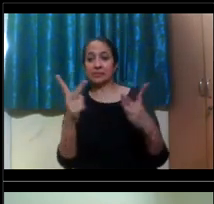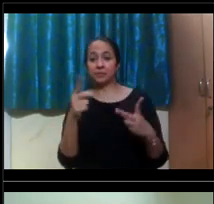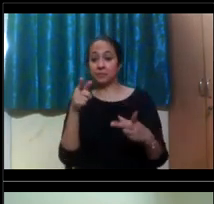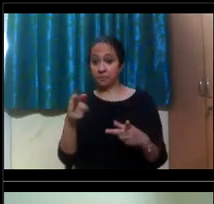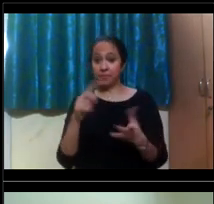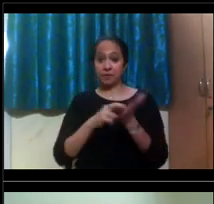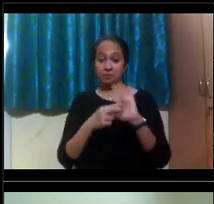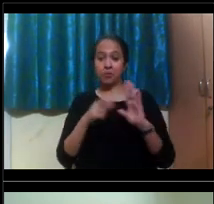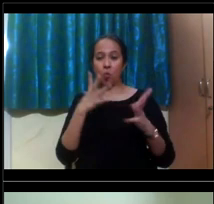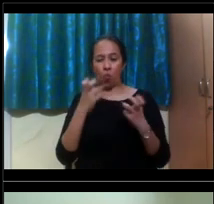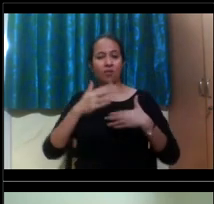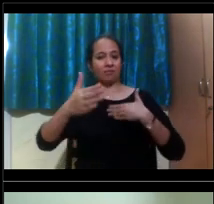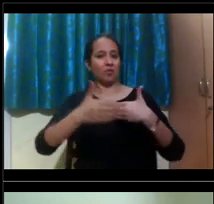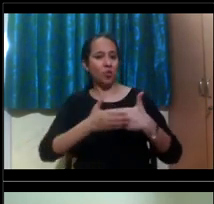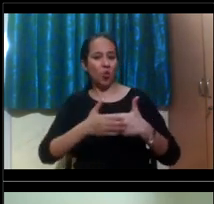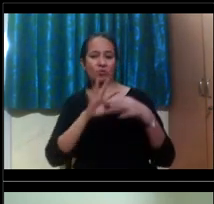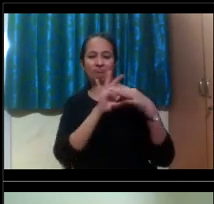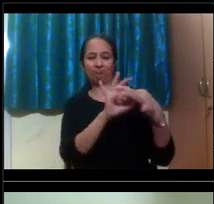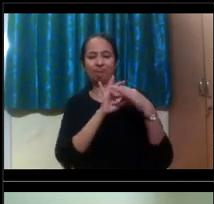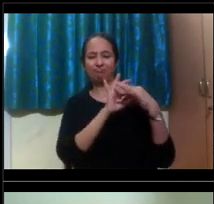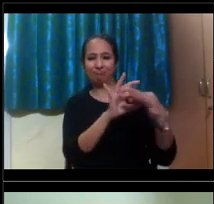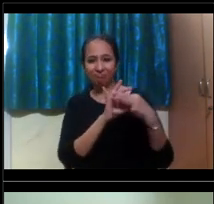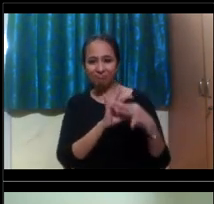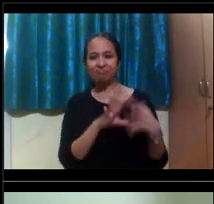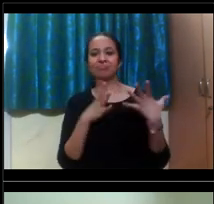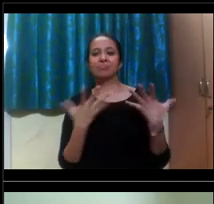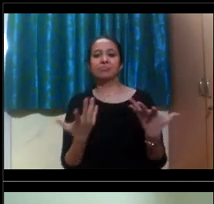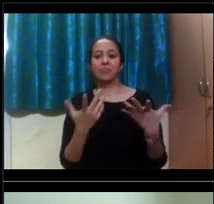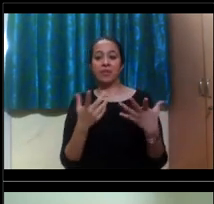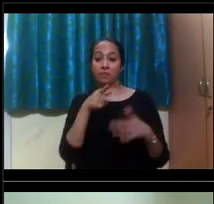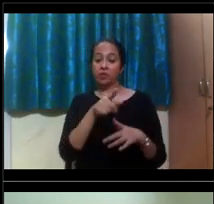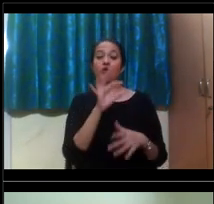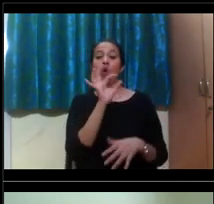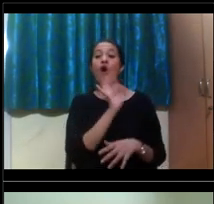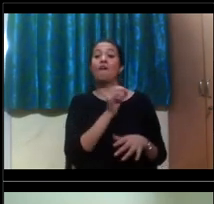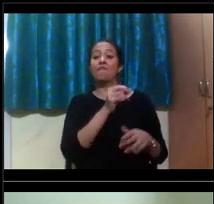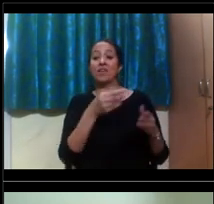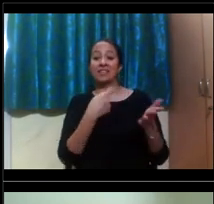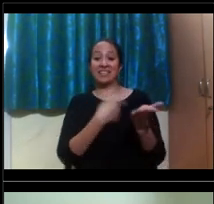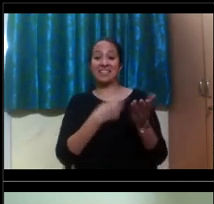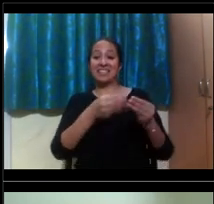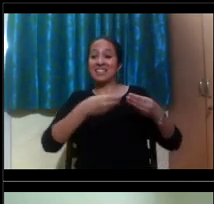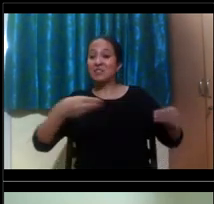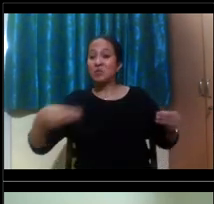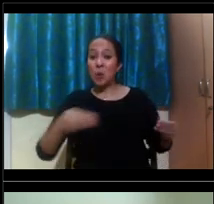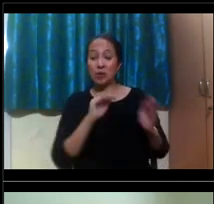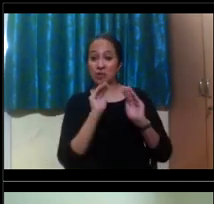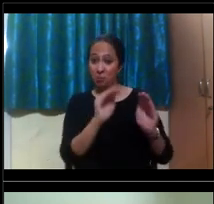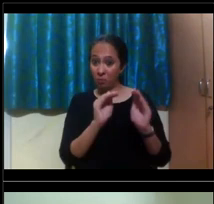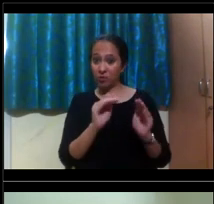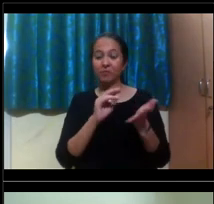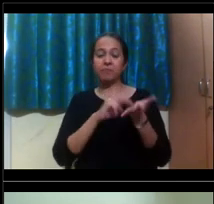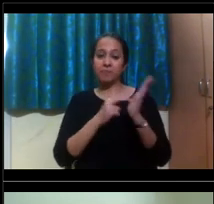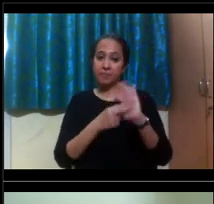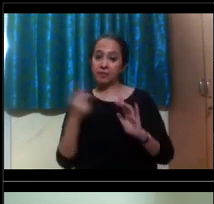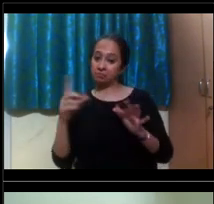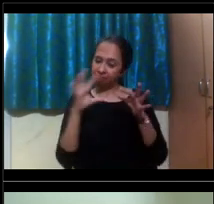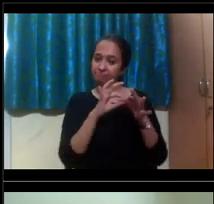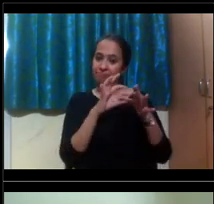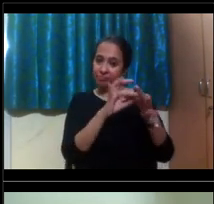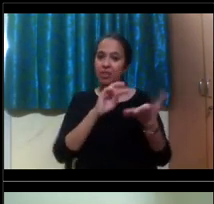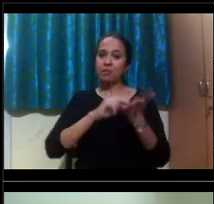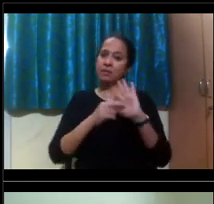relationship with your international office, with your disability office and have that comfort because the adjustment, you know,